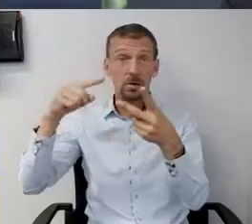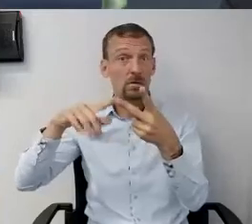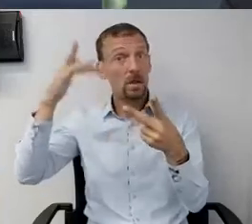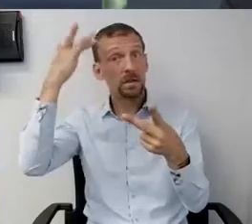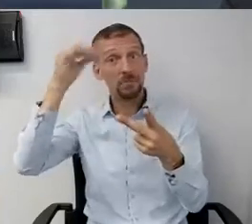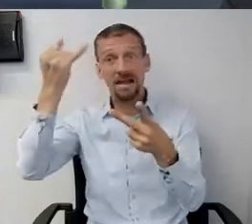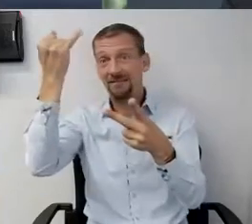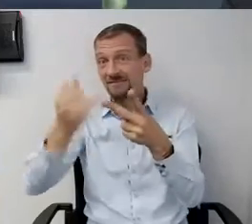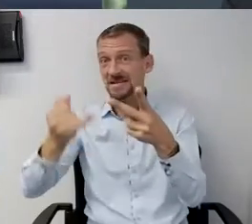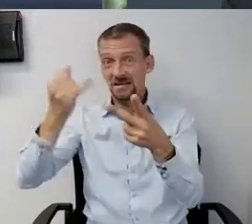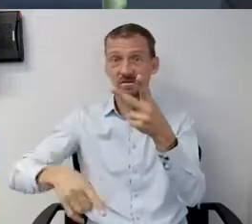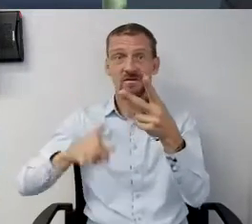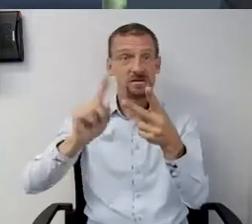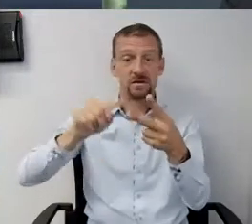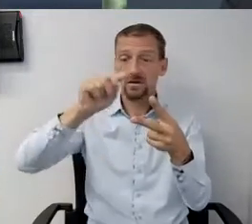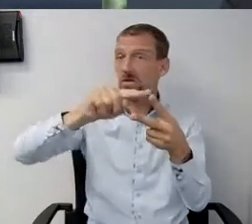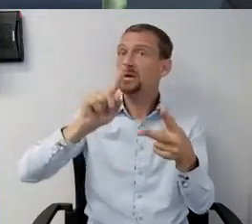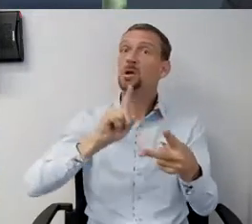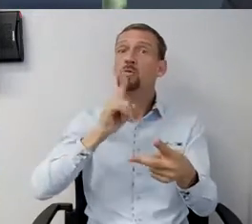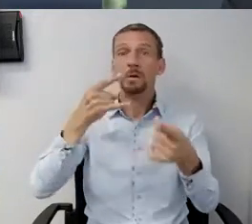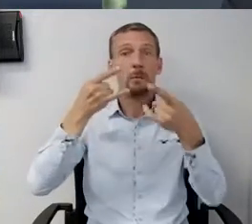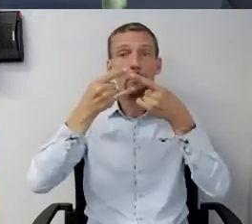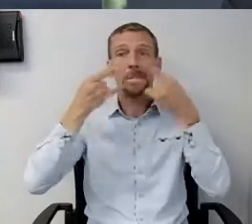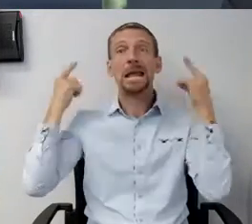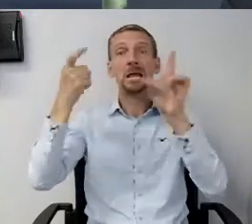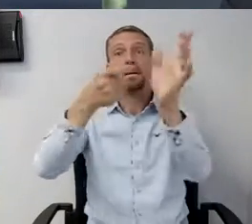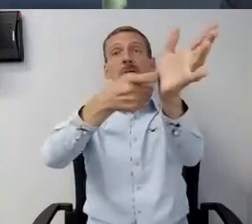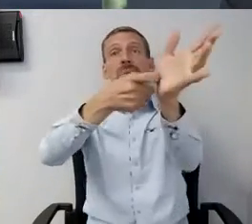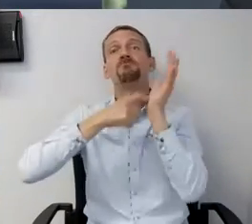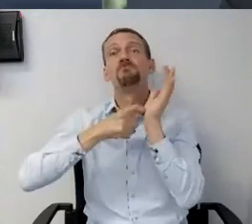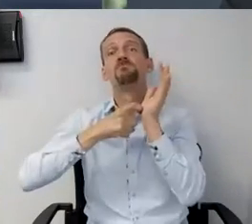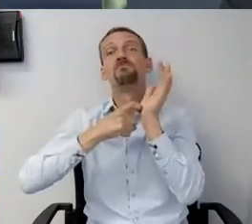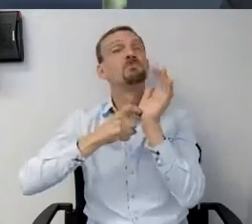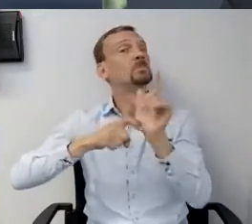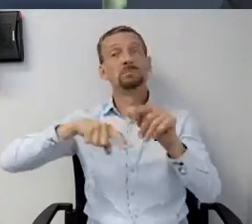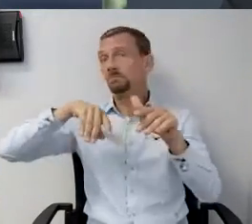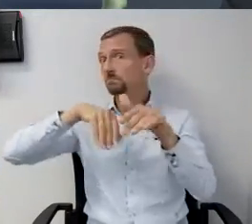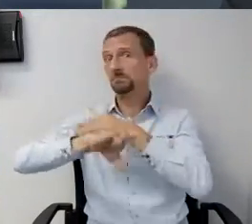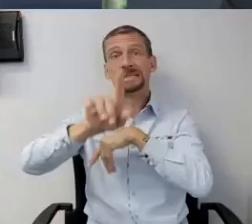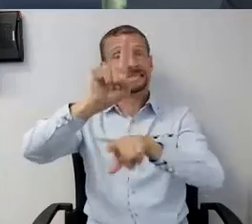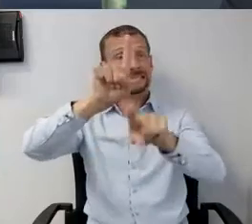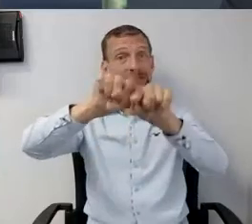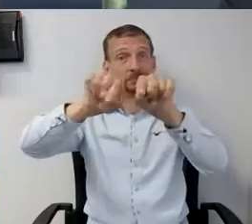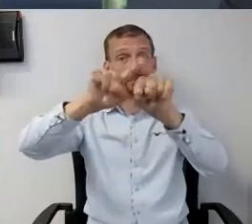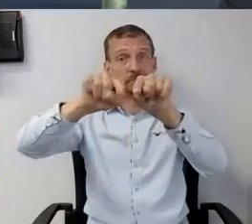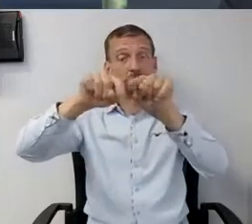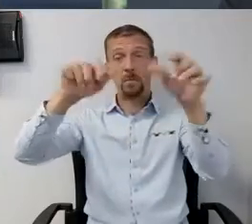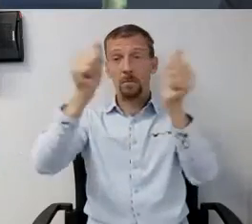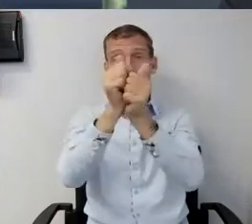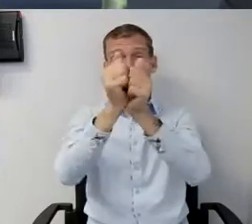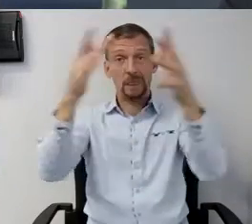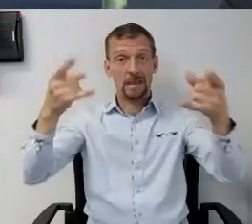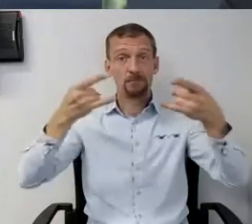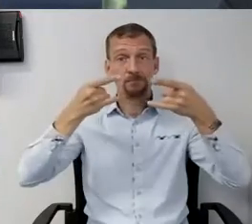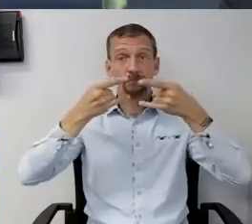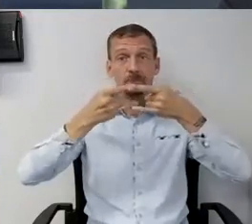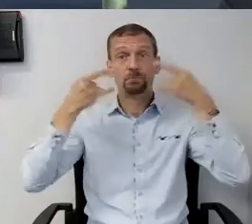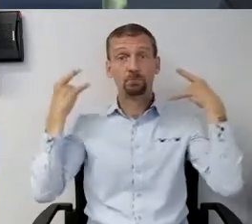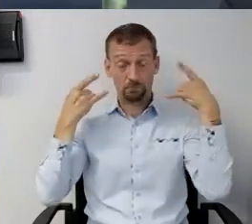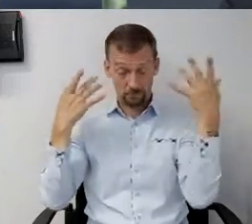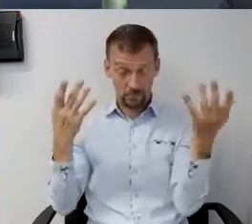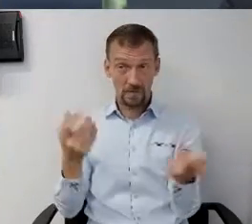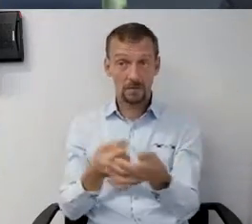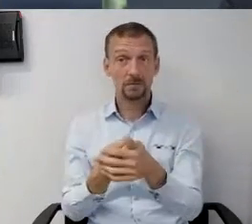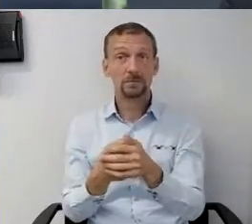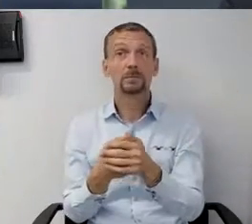grocery stores. They've made wearing masks mandatory. They won't let you enter their stores unless you're wearing a